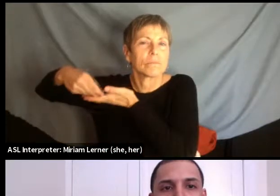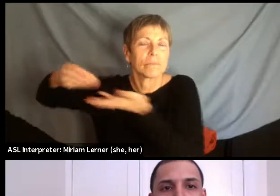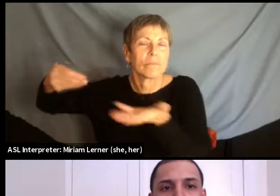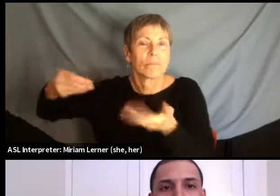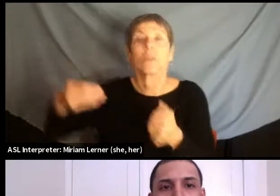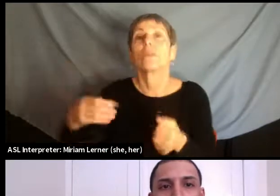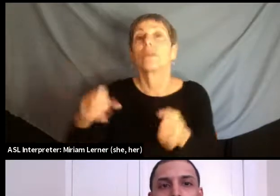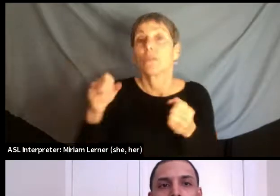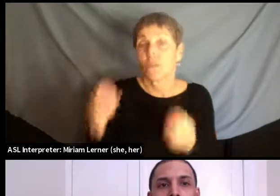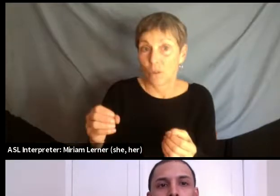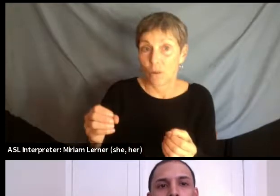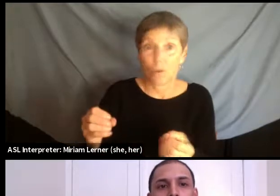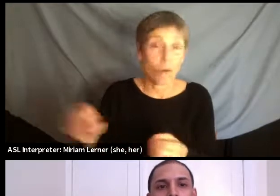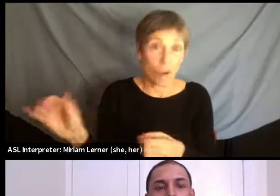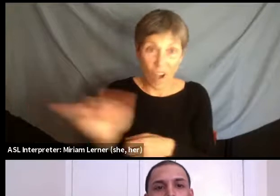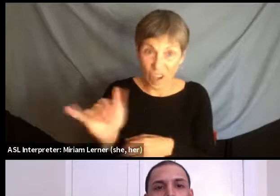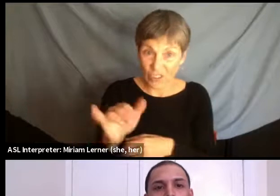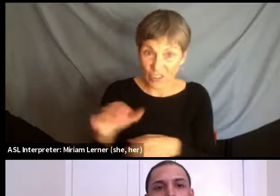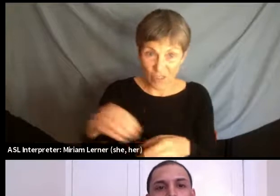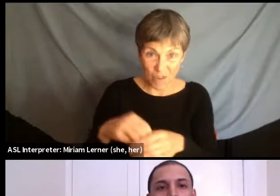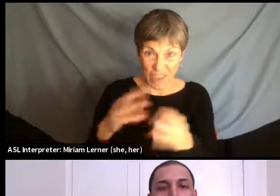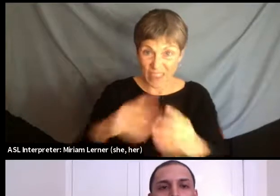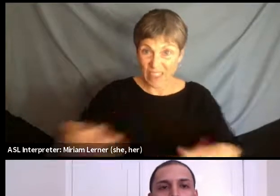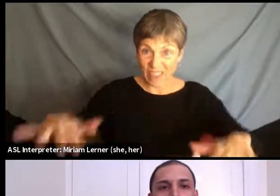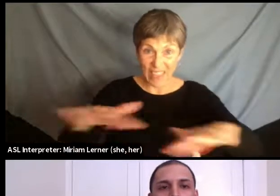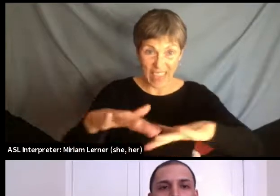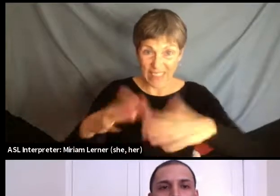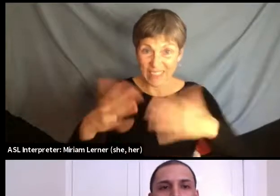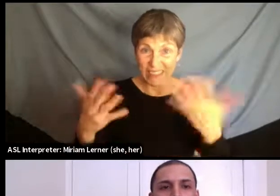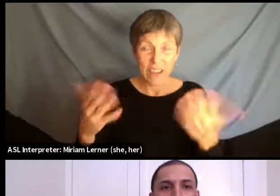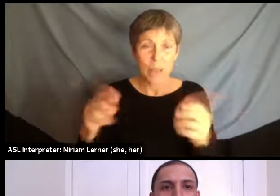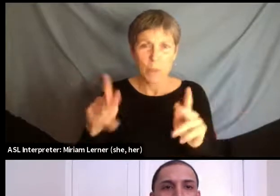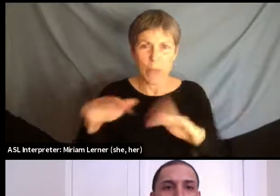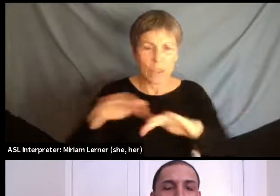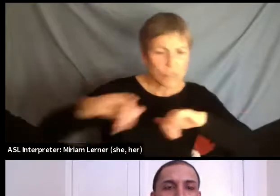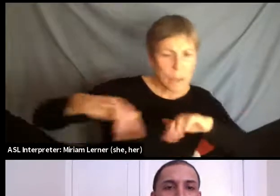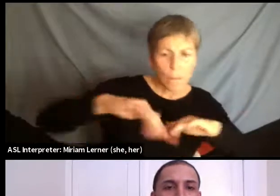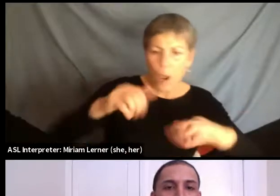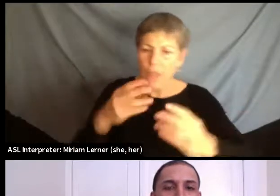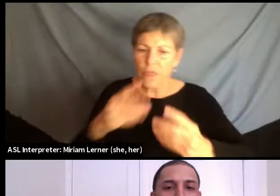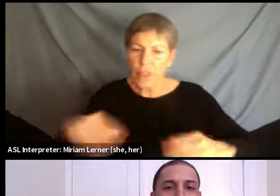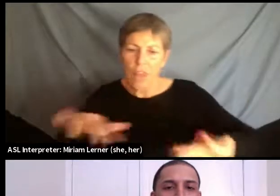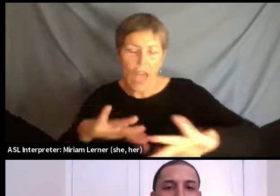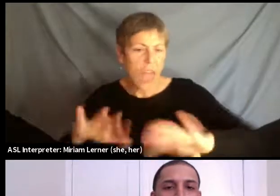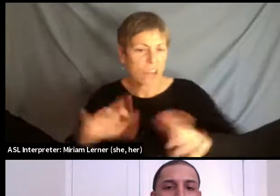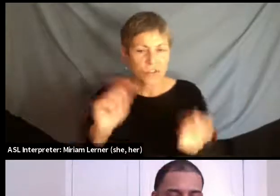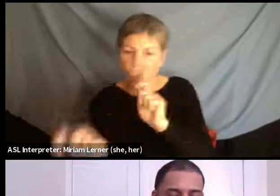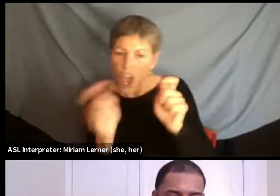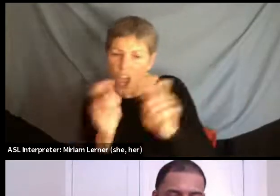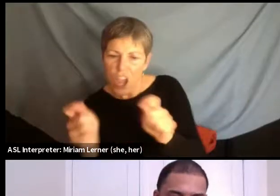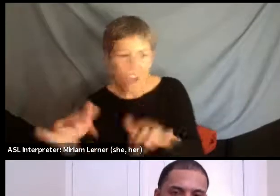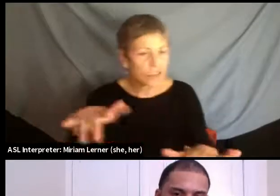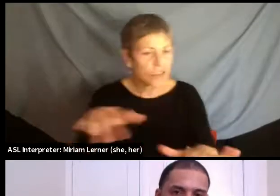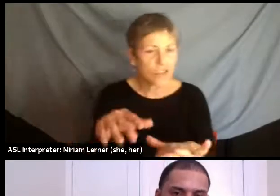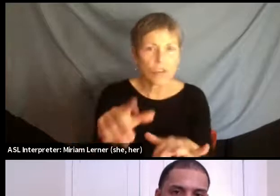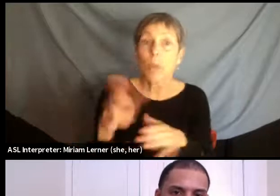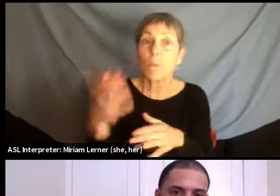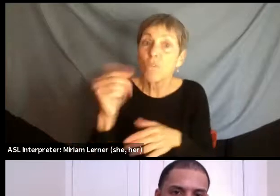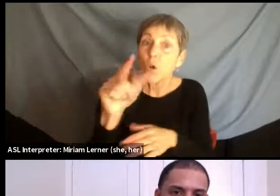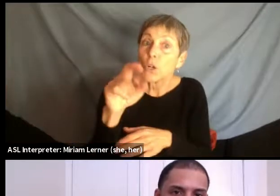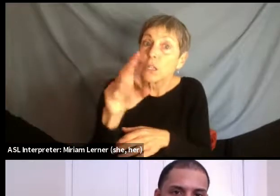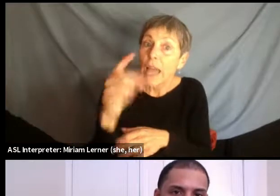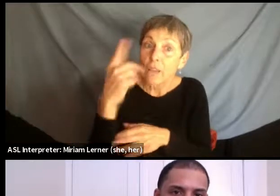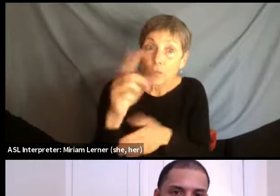through bureaucratic technological apparatus and through which land was transformed to property as a form of